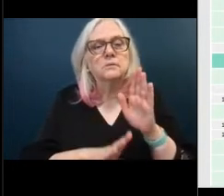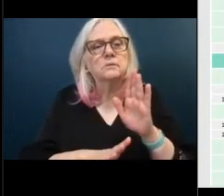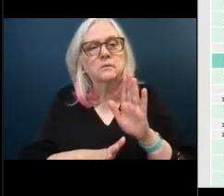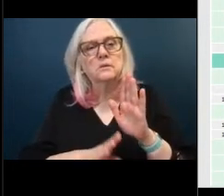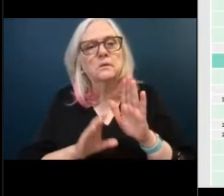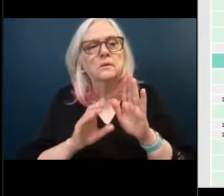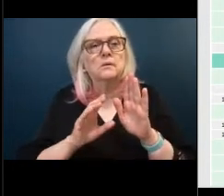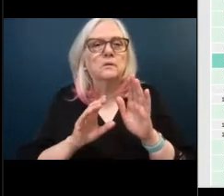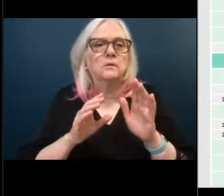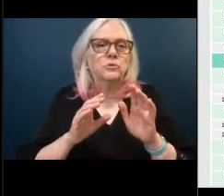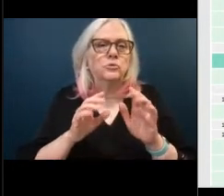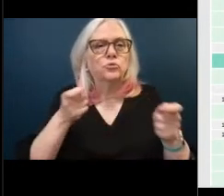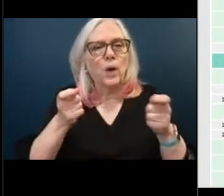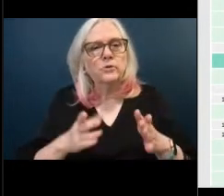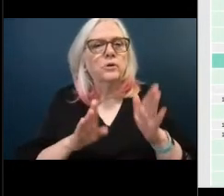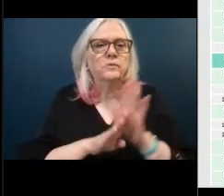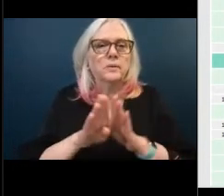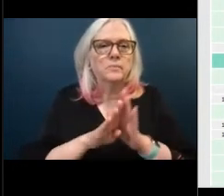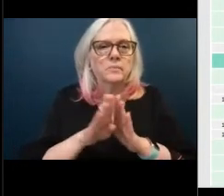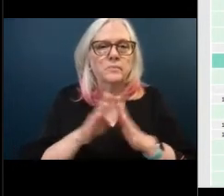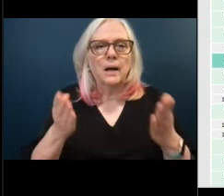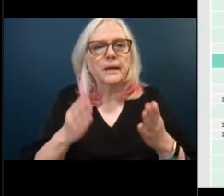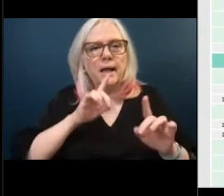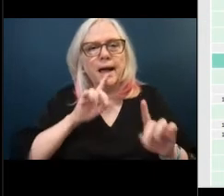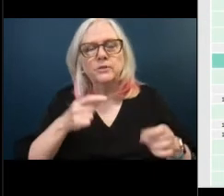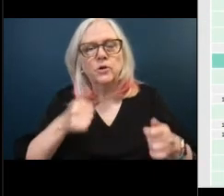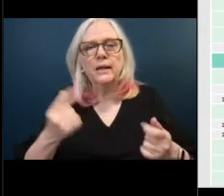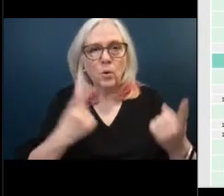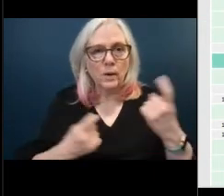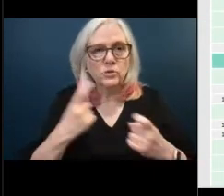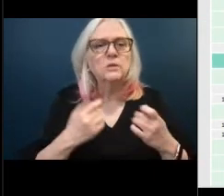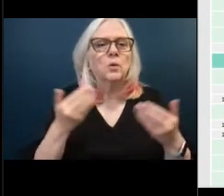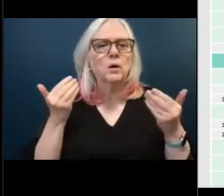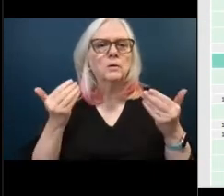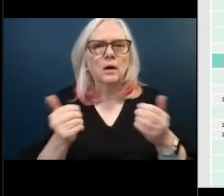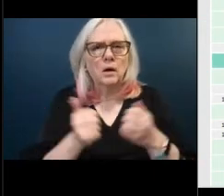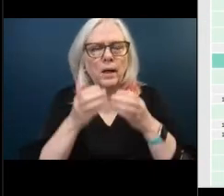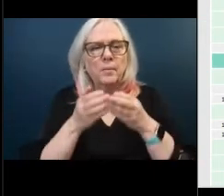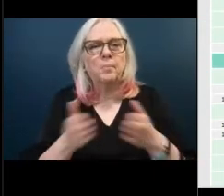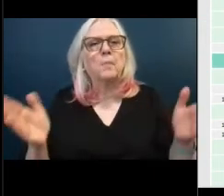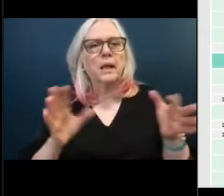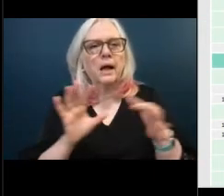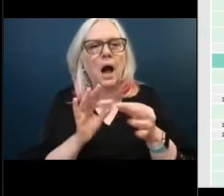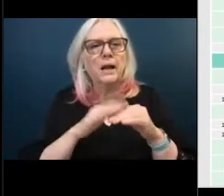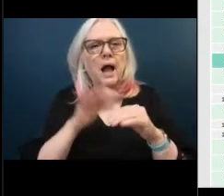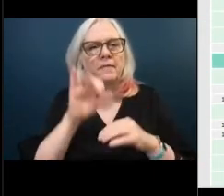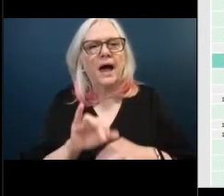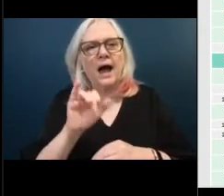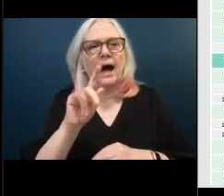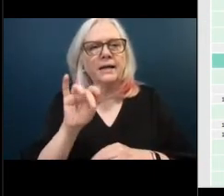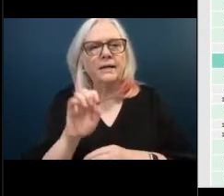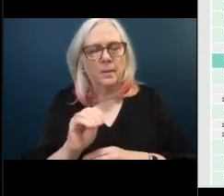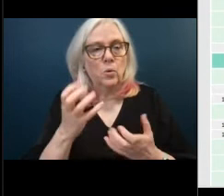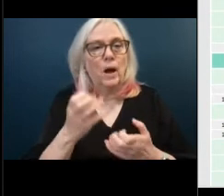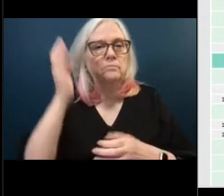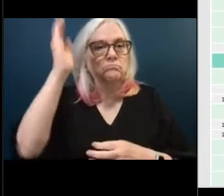resources preservation board i'm here if there are any questions all right excellent uh we'll move on to public comment on this item if you would like to speak on this item uh please